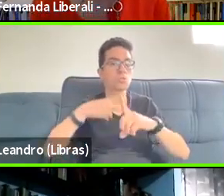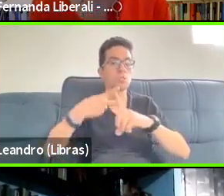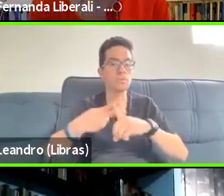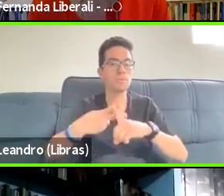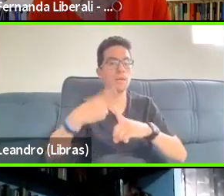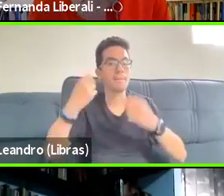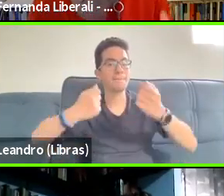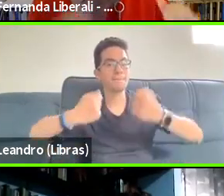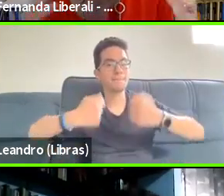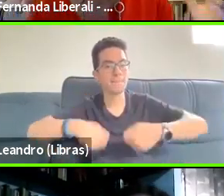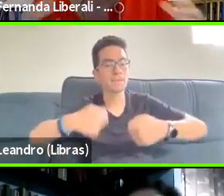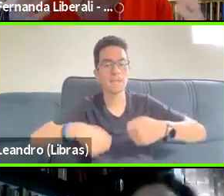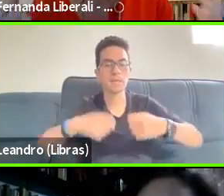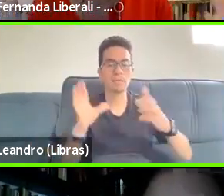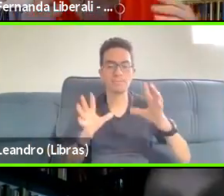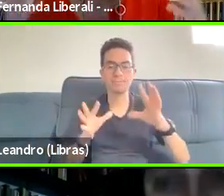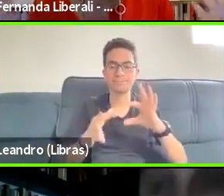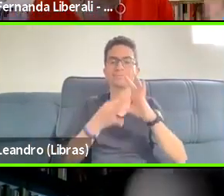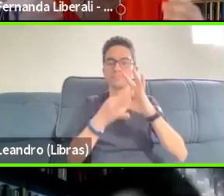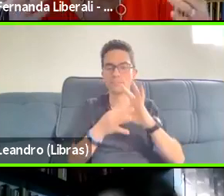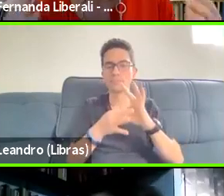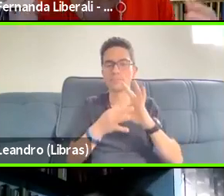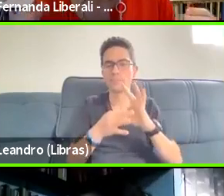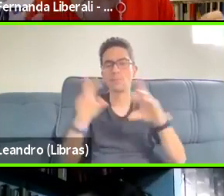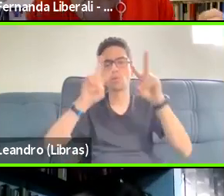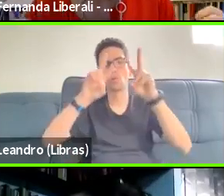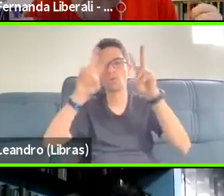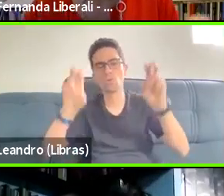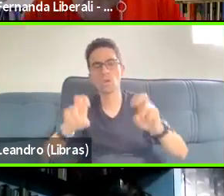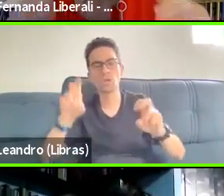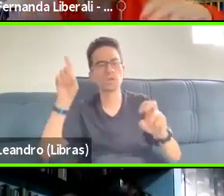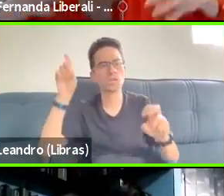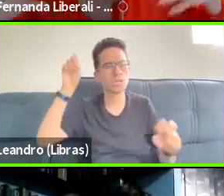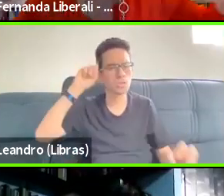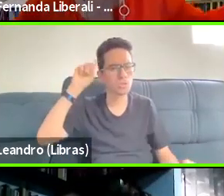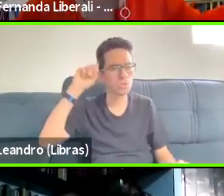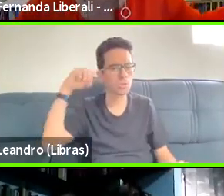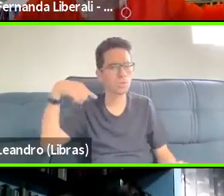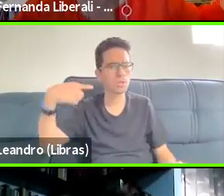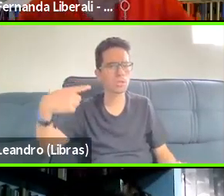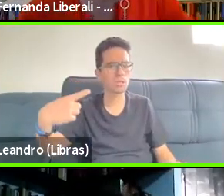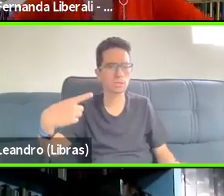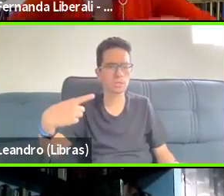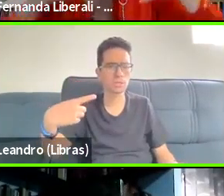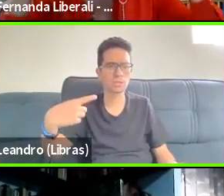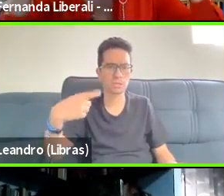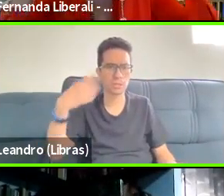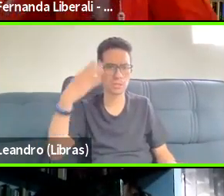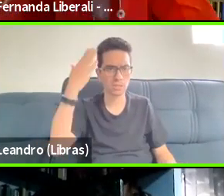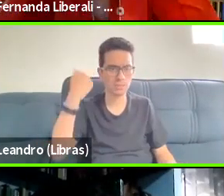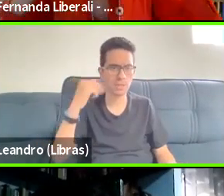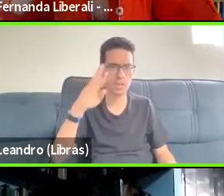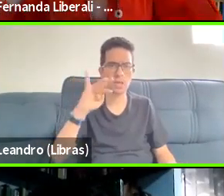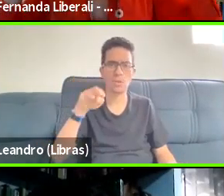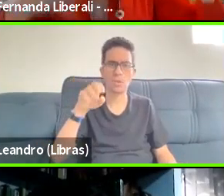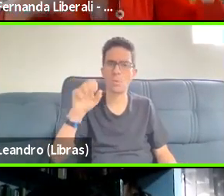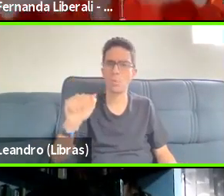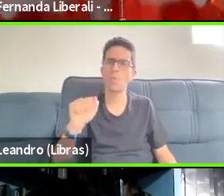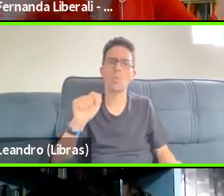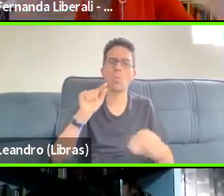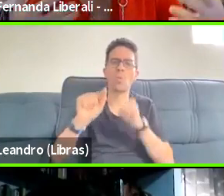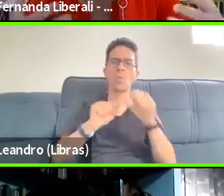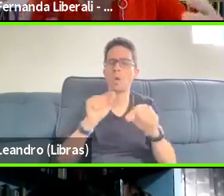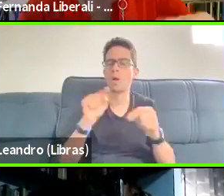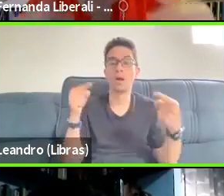also with the decolonized perspective of, of what is knowledge, how we, how we